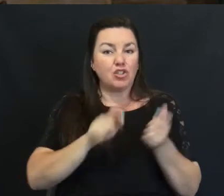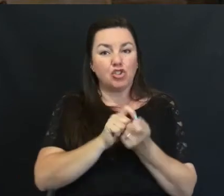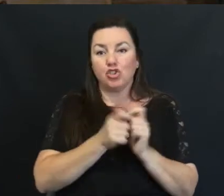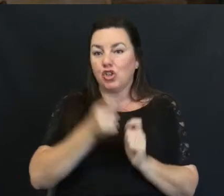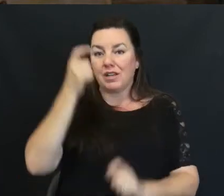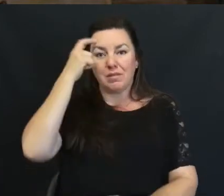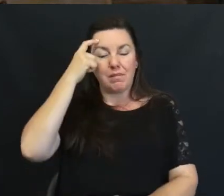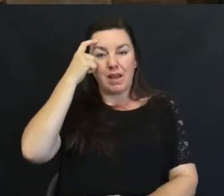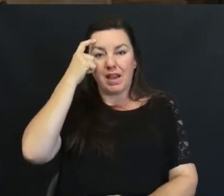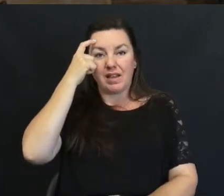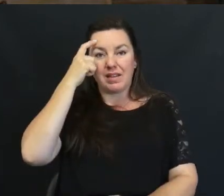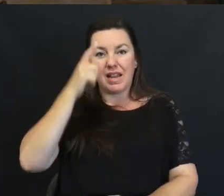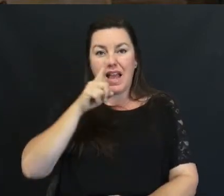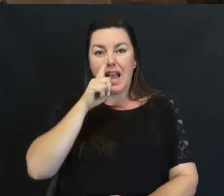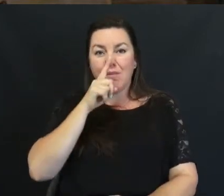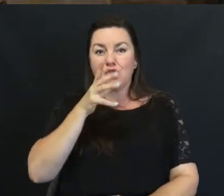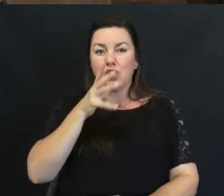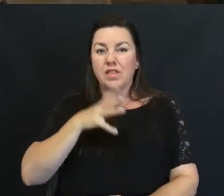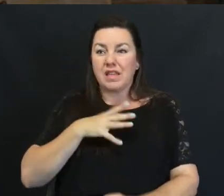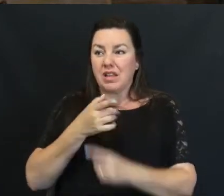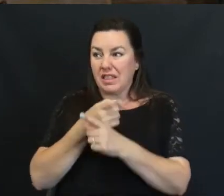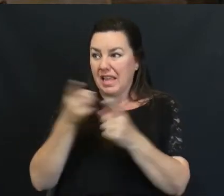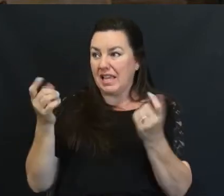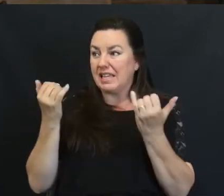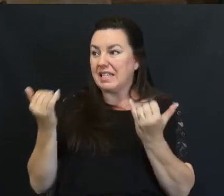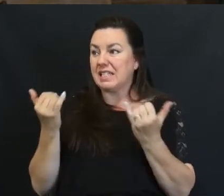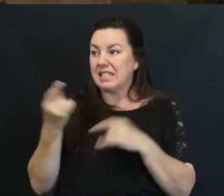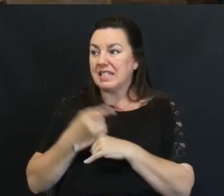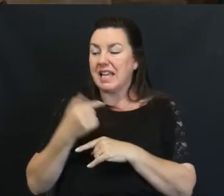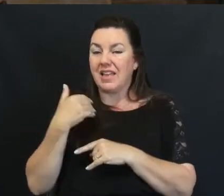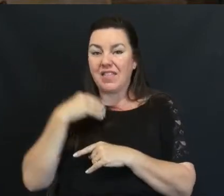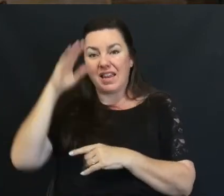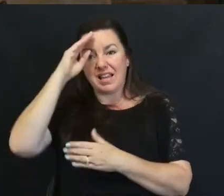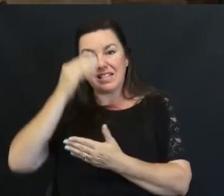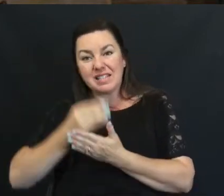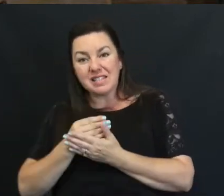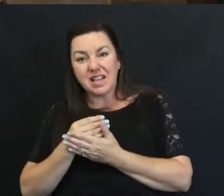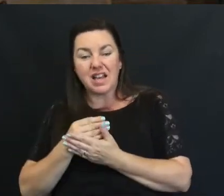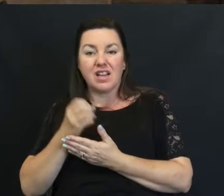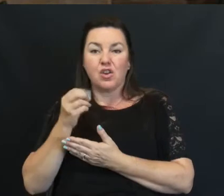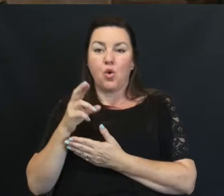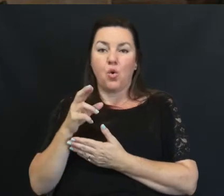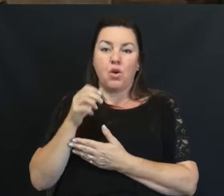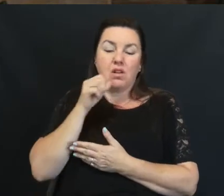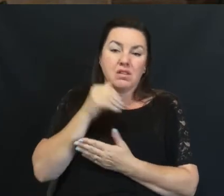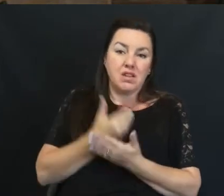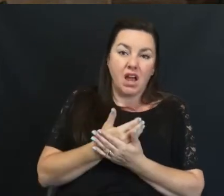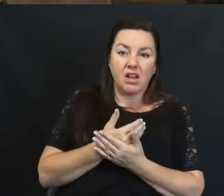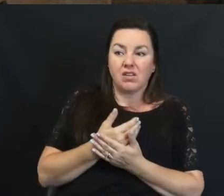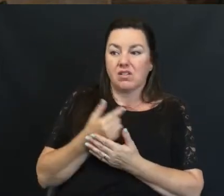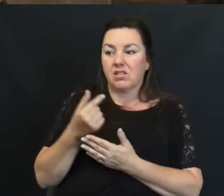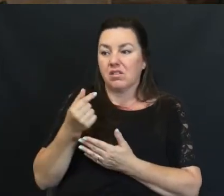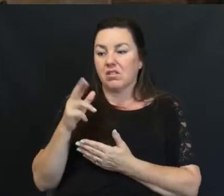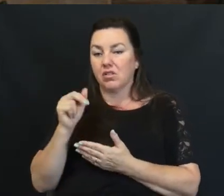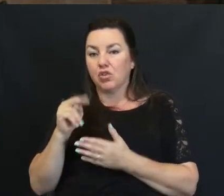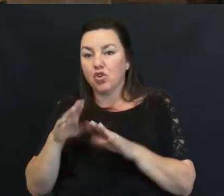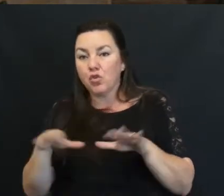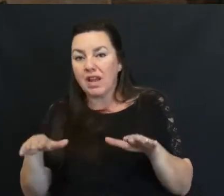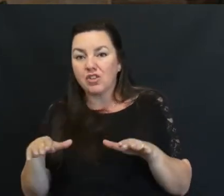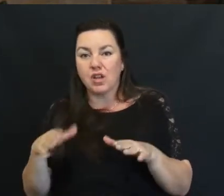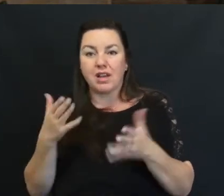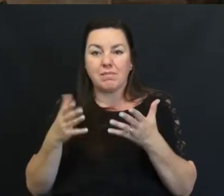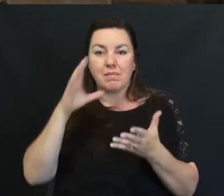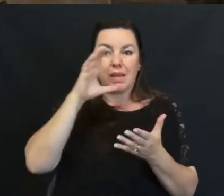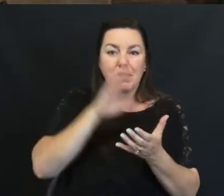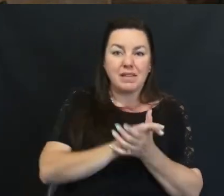I'm sure there are Ladies out here Today Who have A son Daughter Grandchild Spouse Some loved